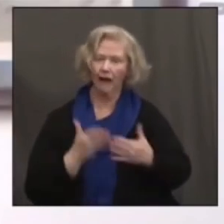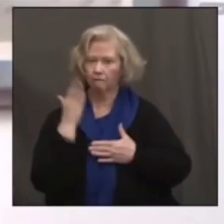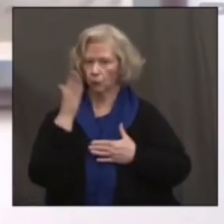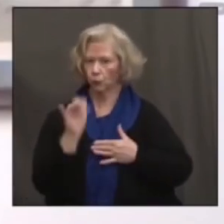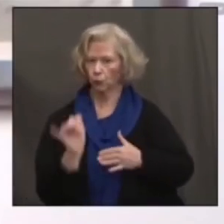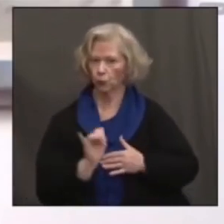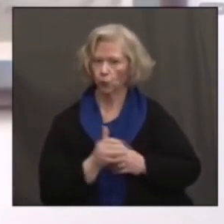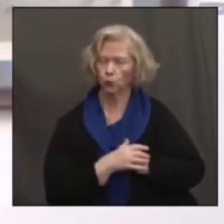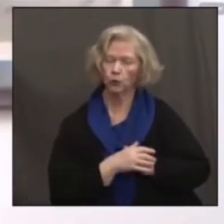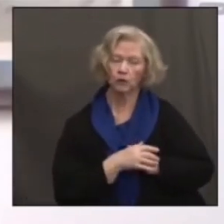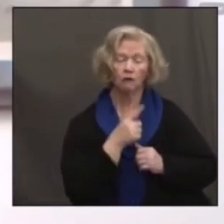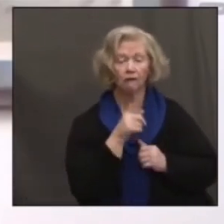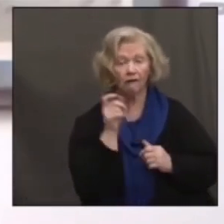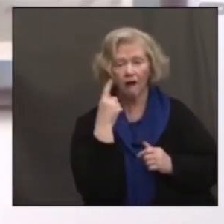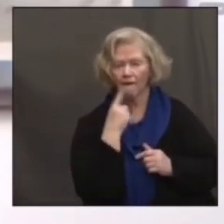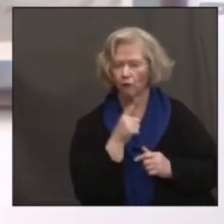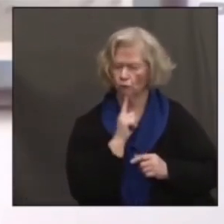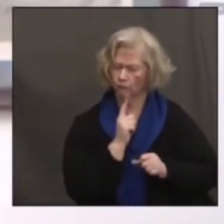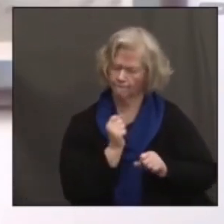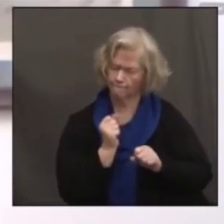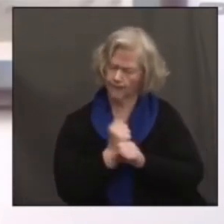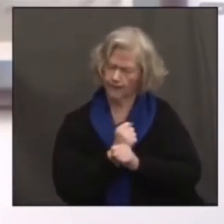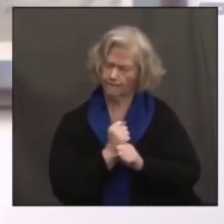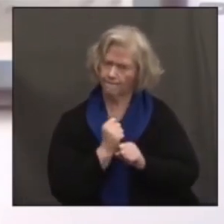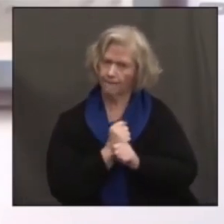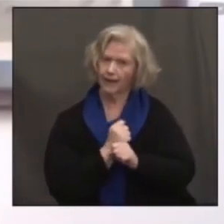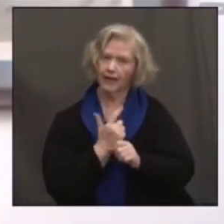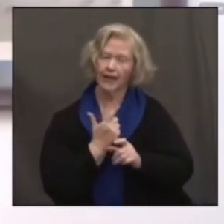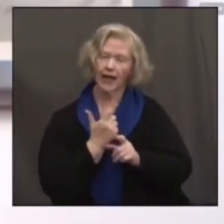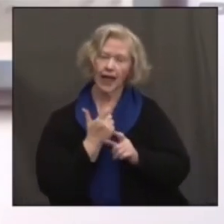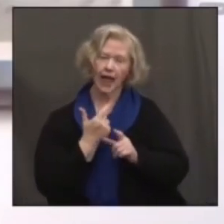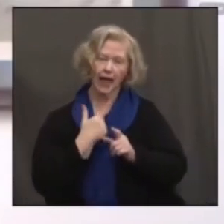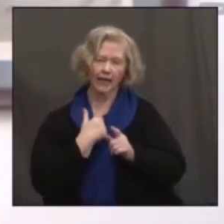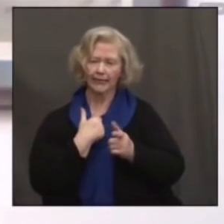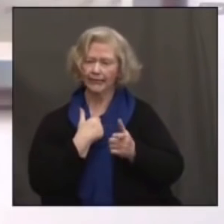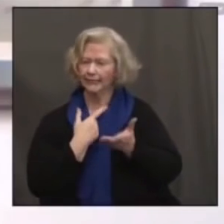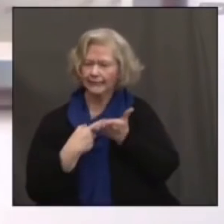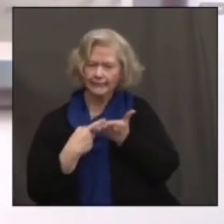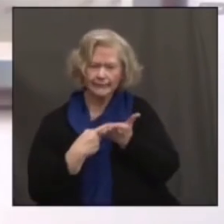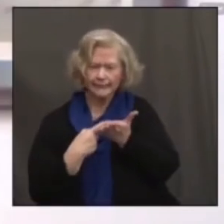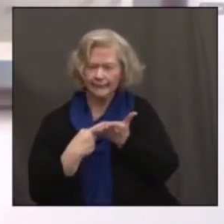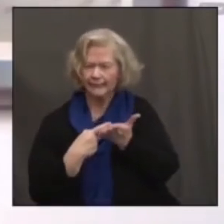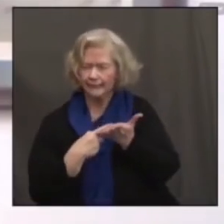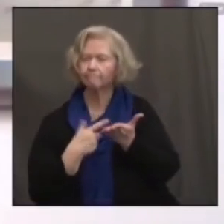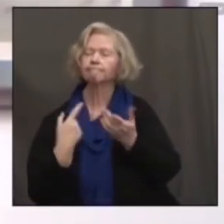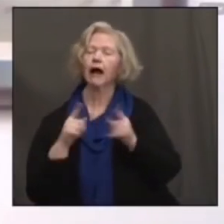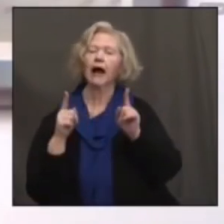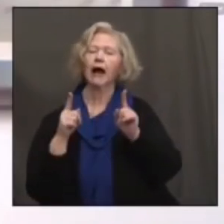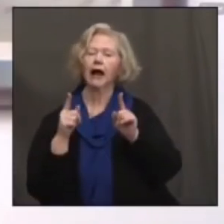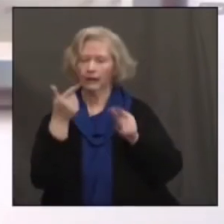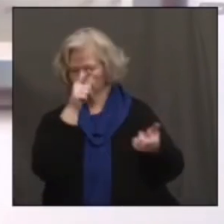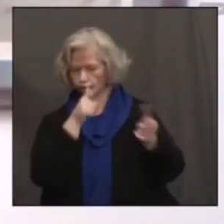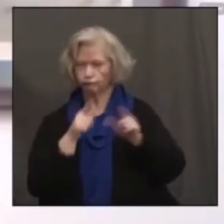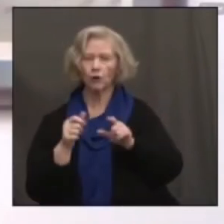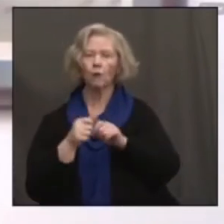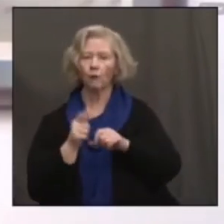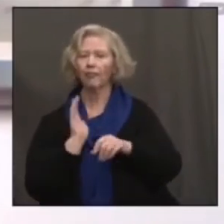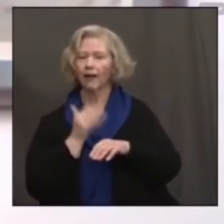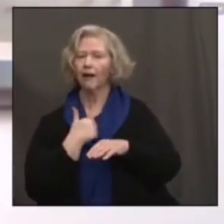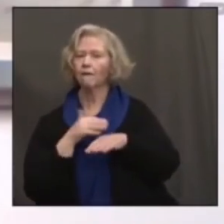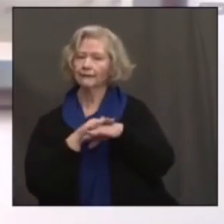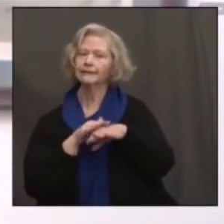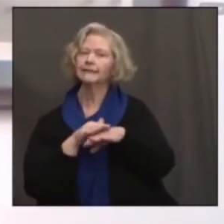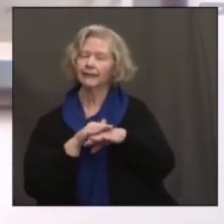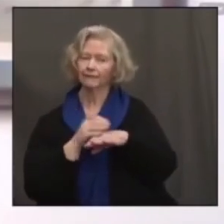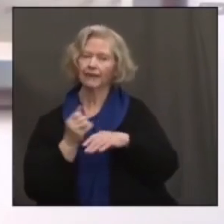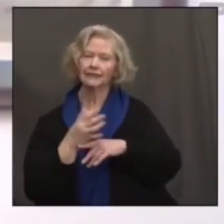This governor fought very hard and we got to an agreement with our tribal partners. And I think there's been a